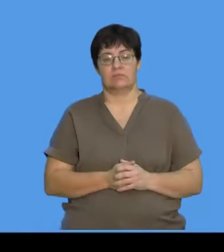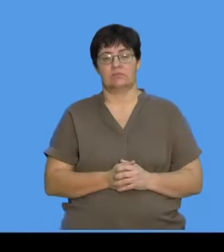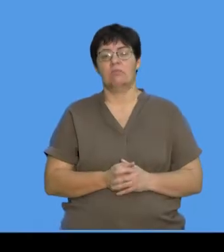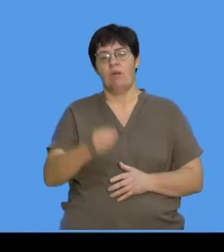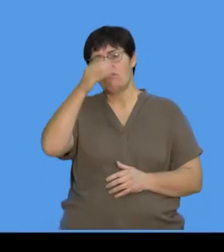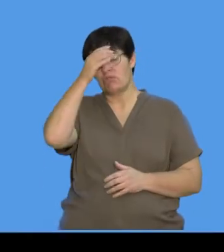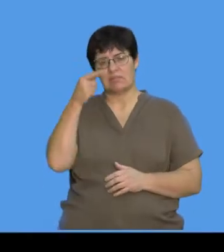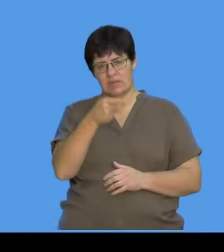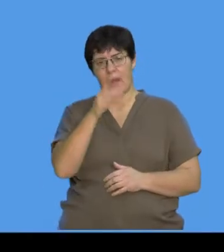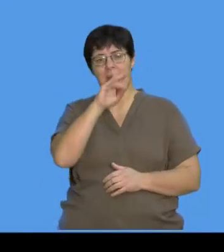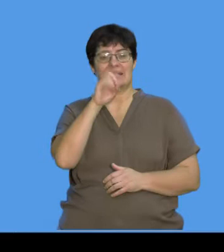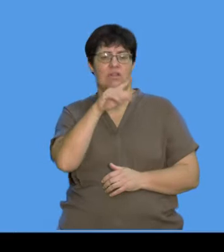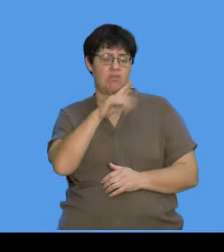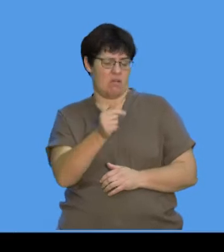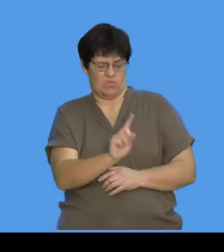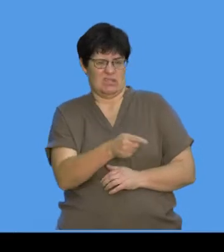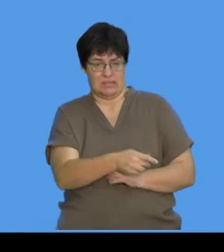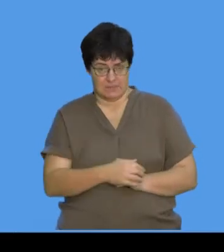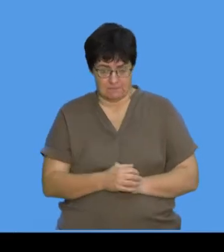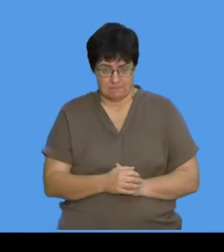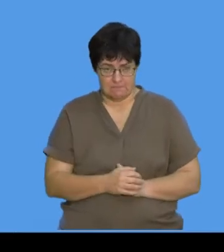concept of what bacteria are.